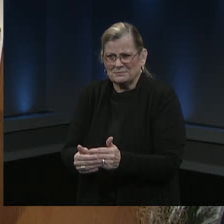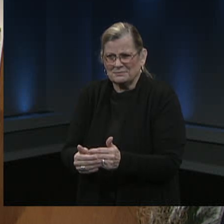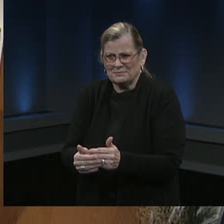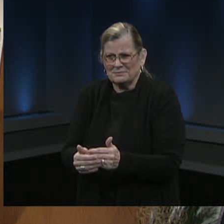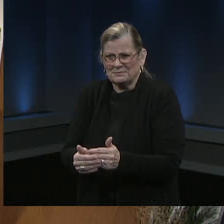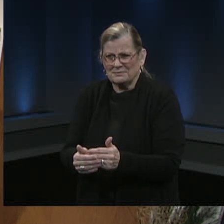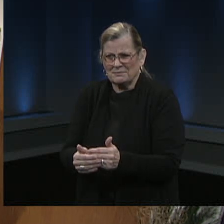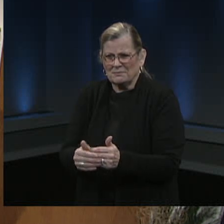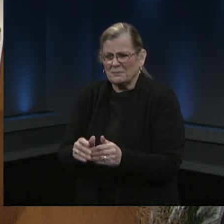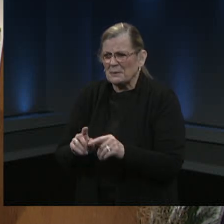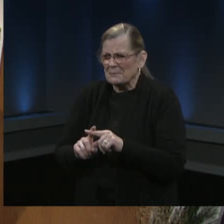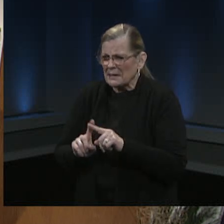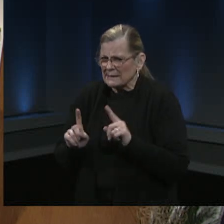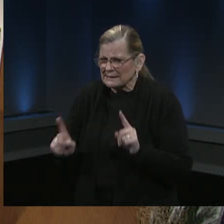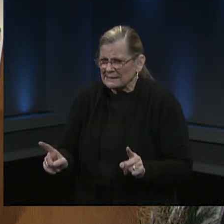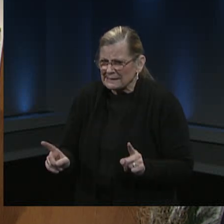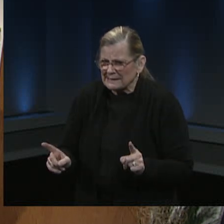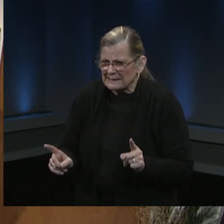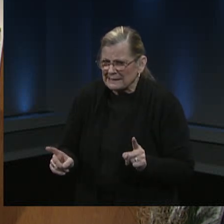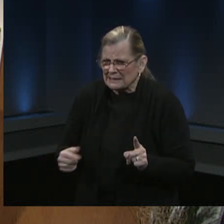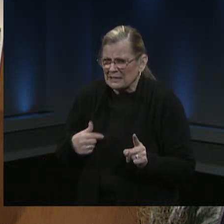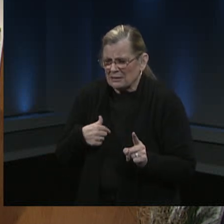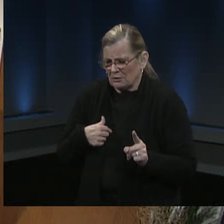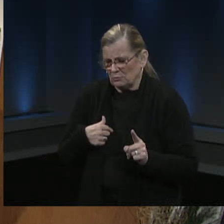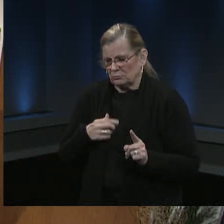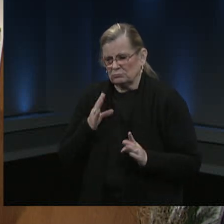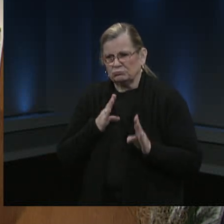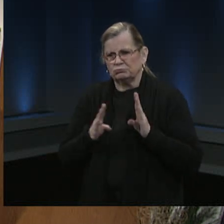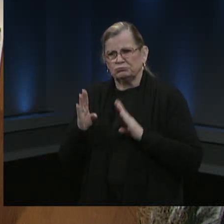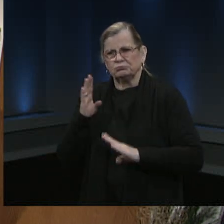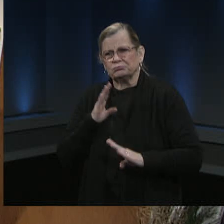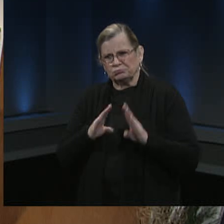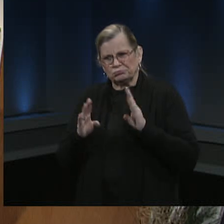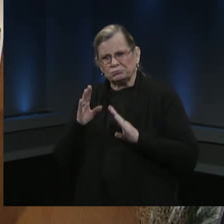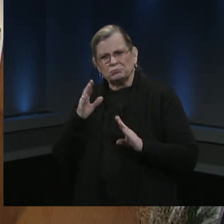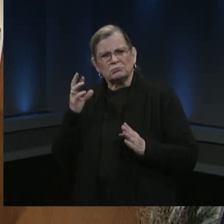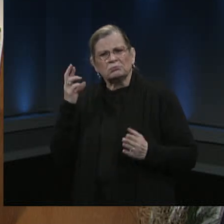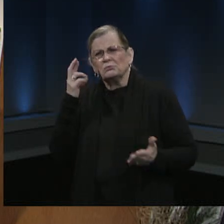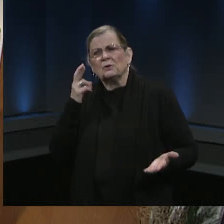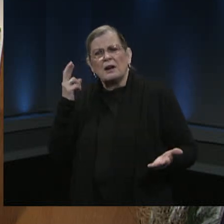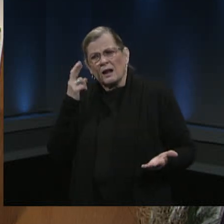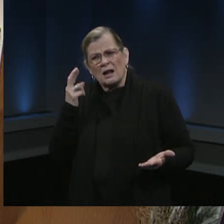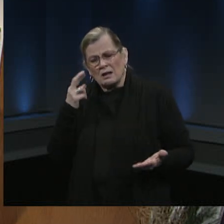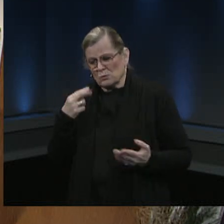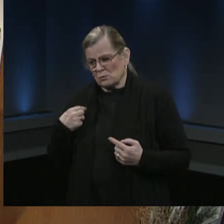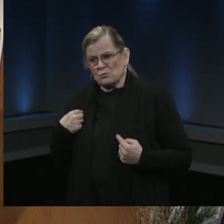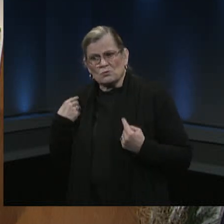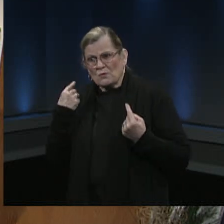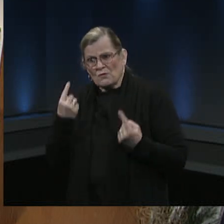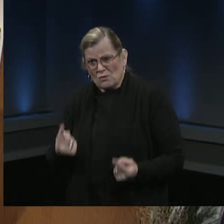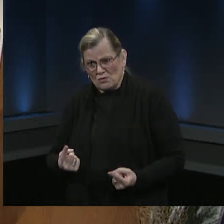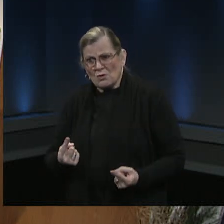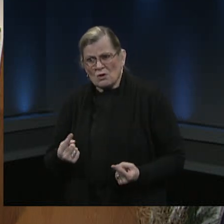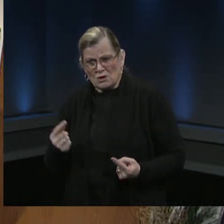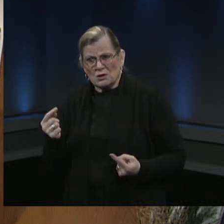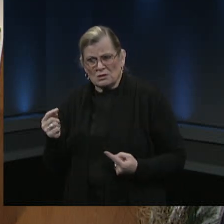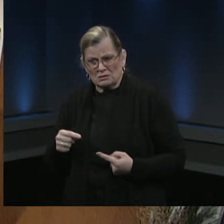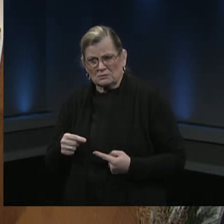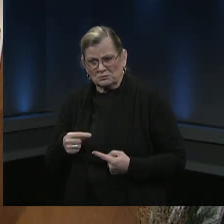But I'm worried because so far, you know, staff are being asked to follow this